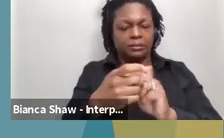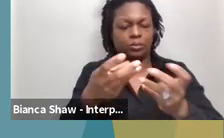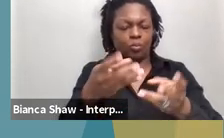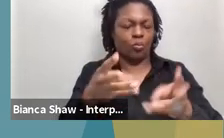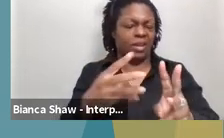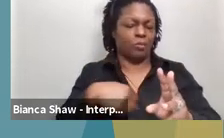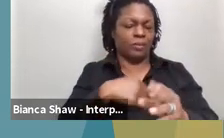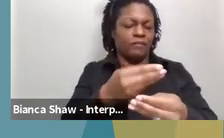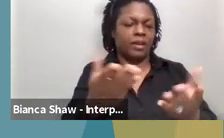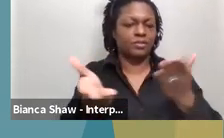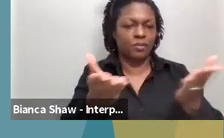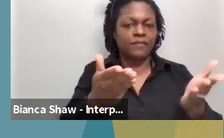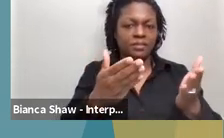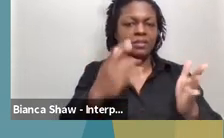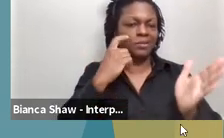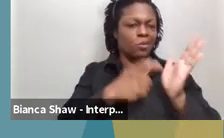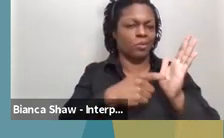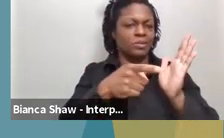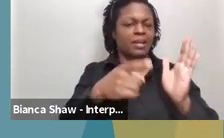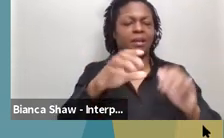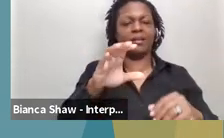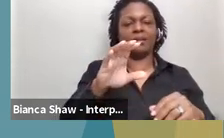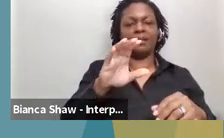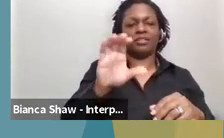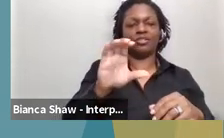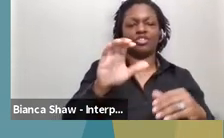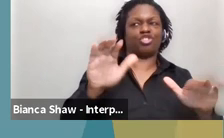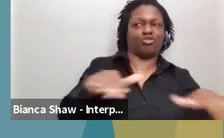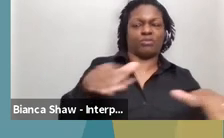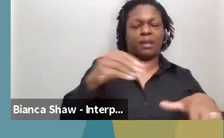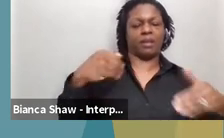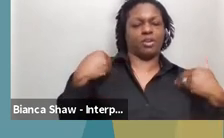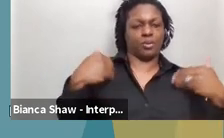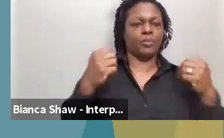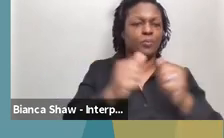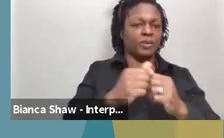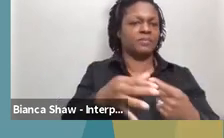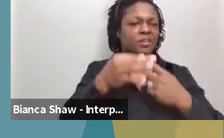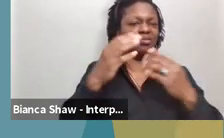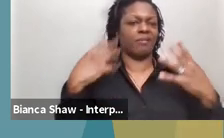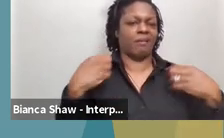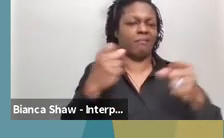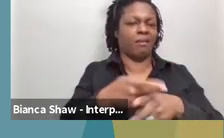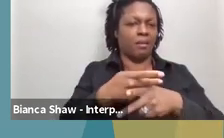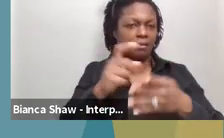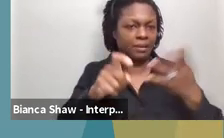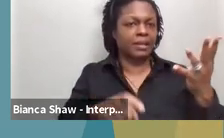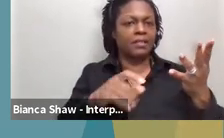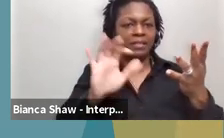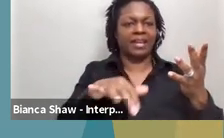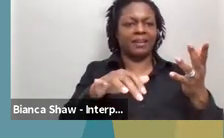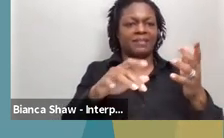see right here on the screen, um, for children and youth, uh, youth with special health care needs. There was a shift to telehealth,